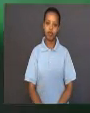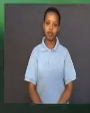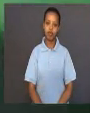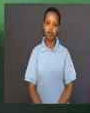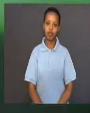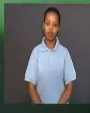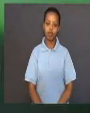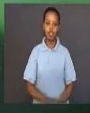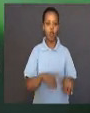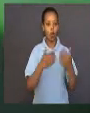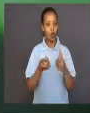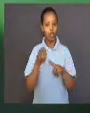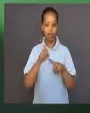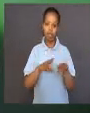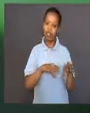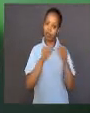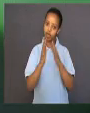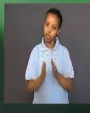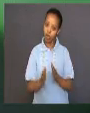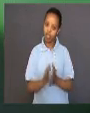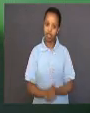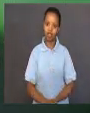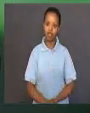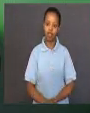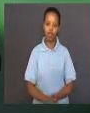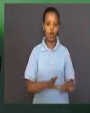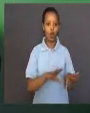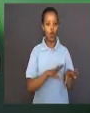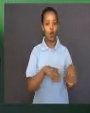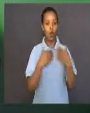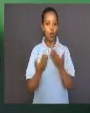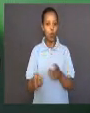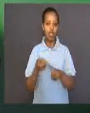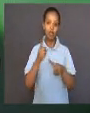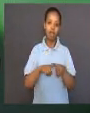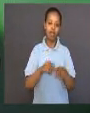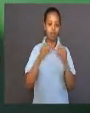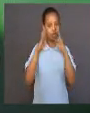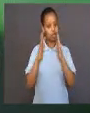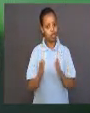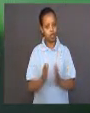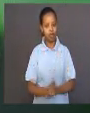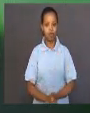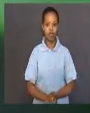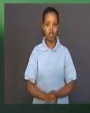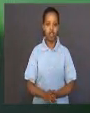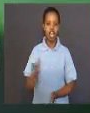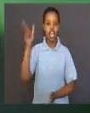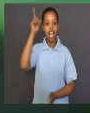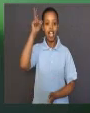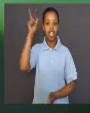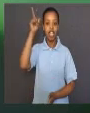Welcome back, students. Welcome back, teacher. Antoine van